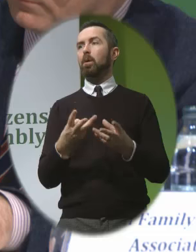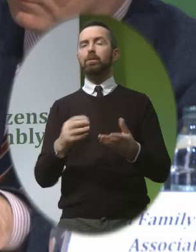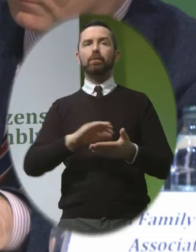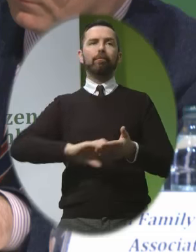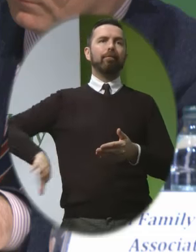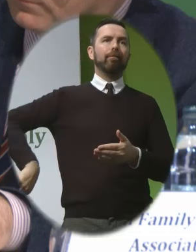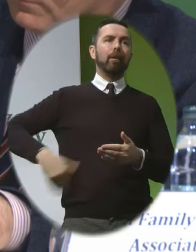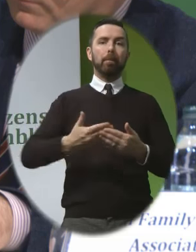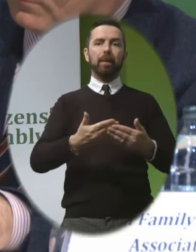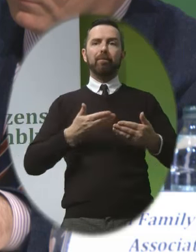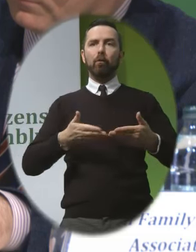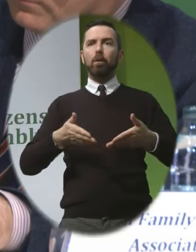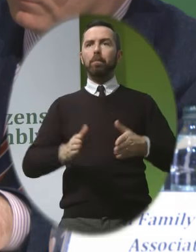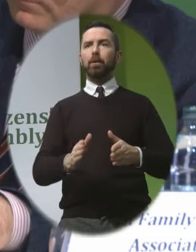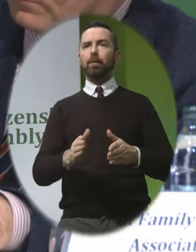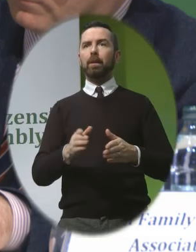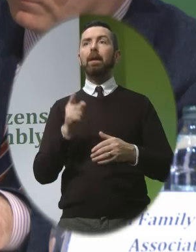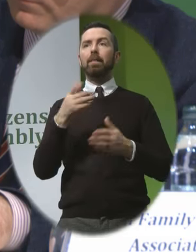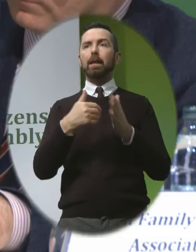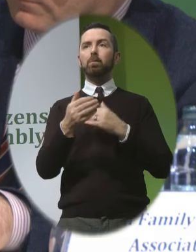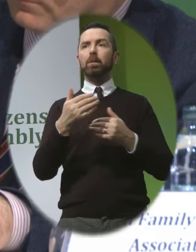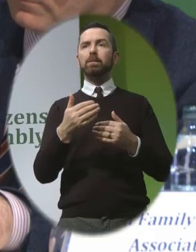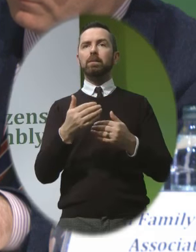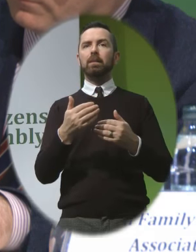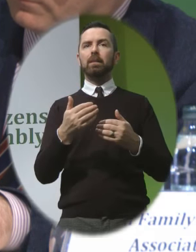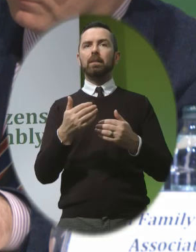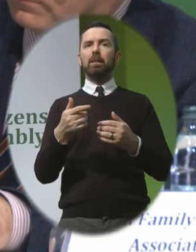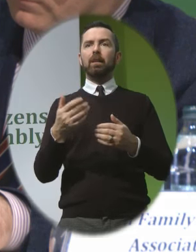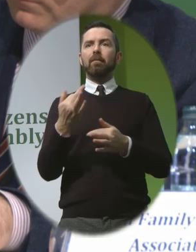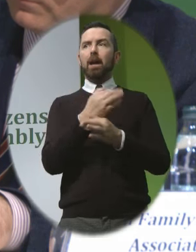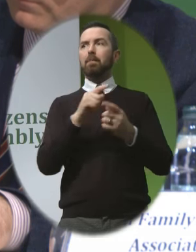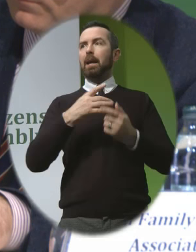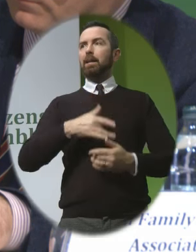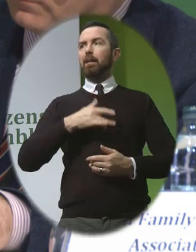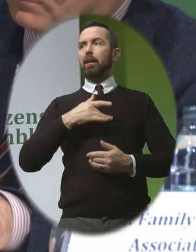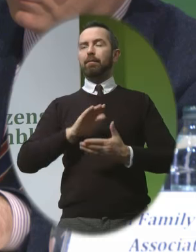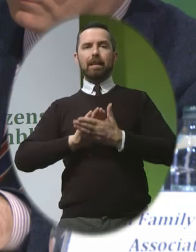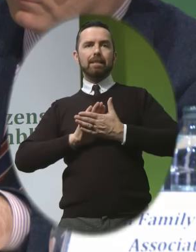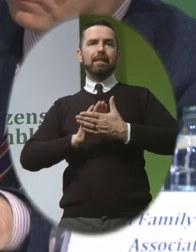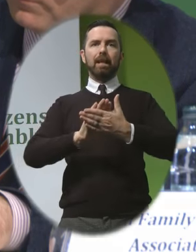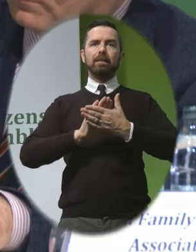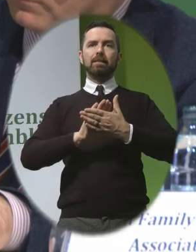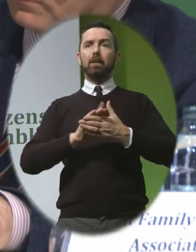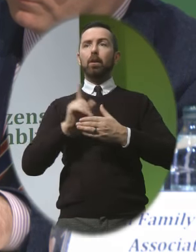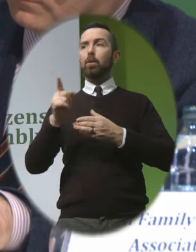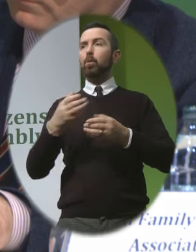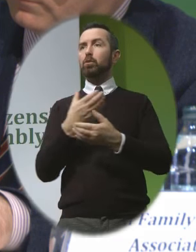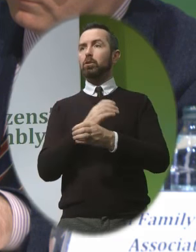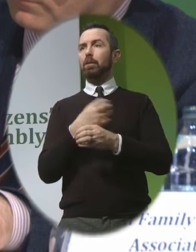Life is standing against These children have human dignity